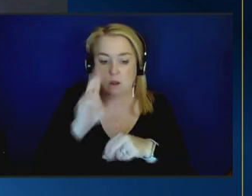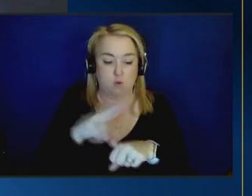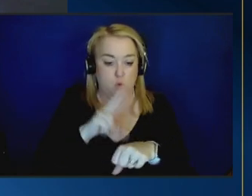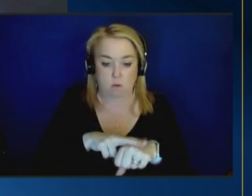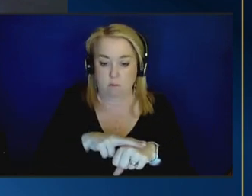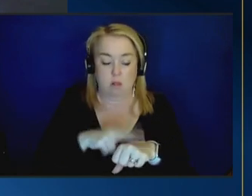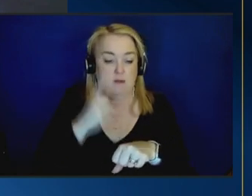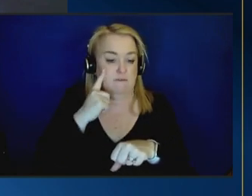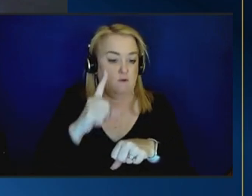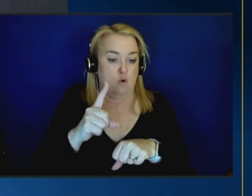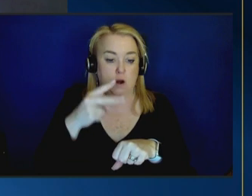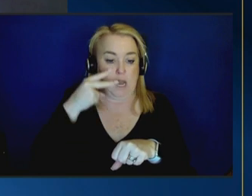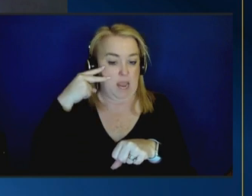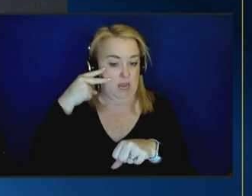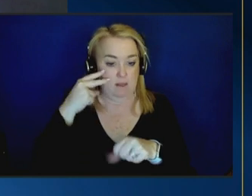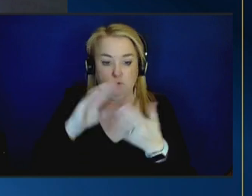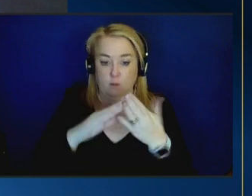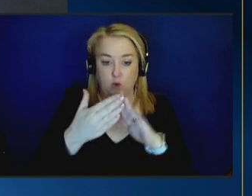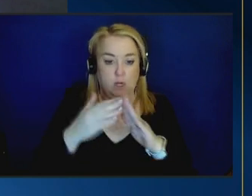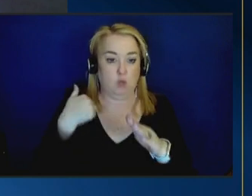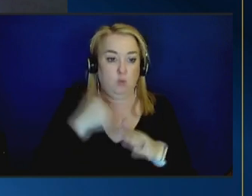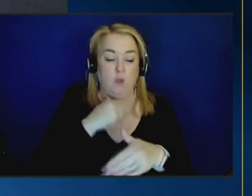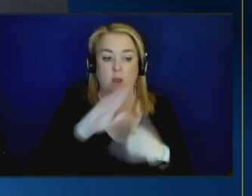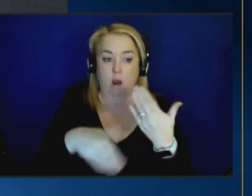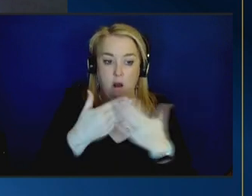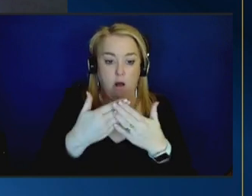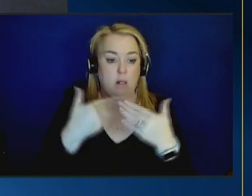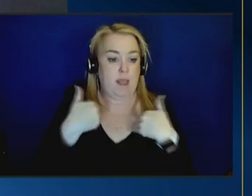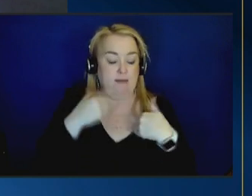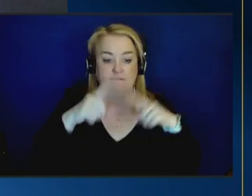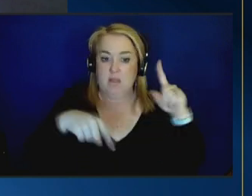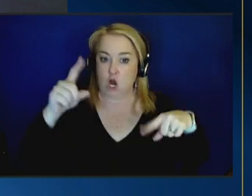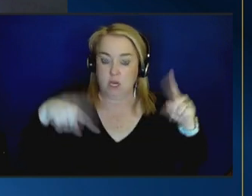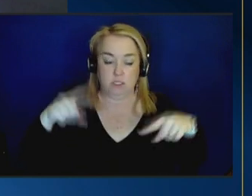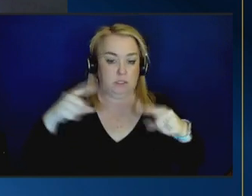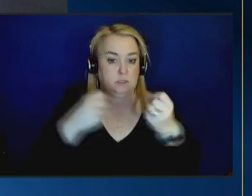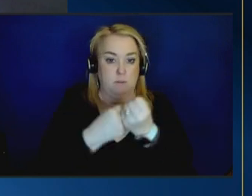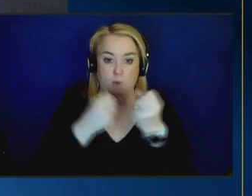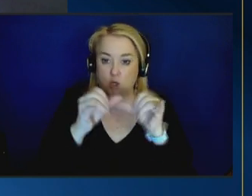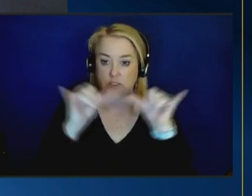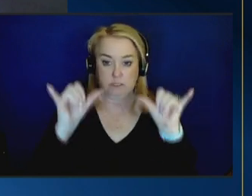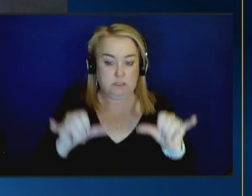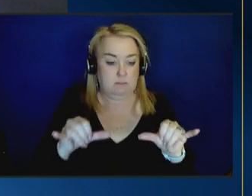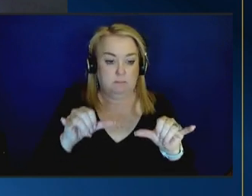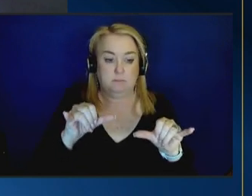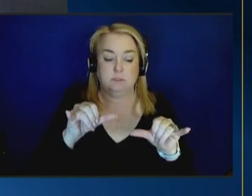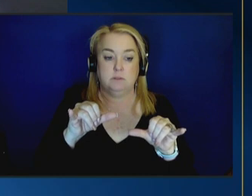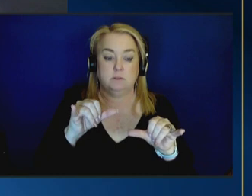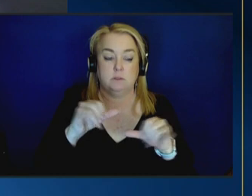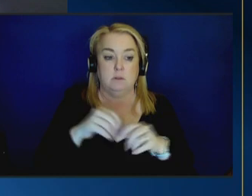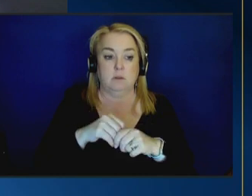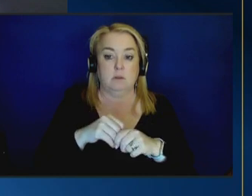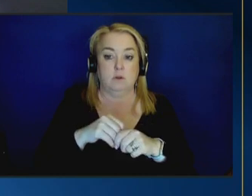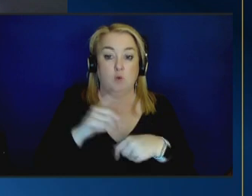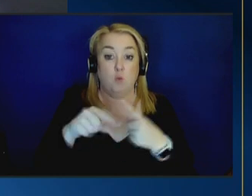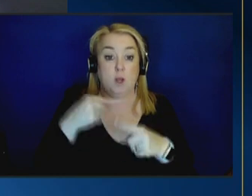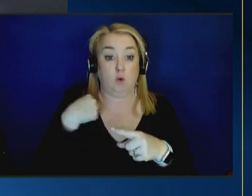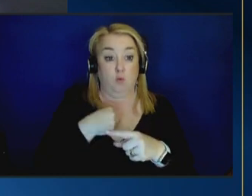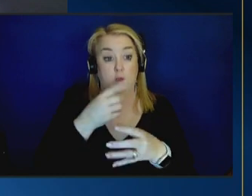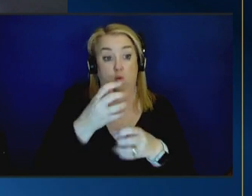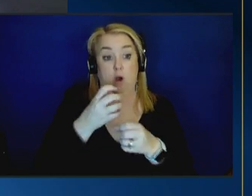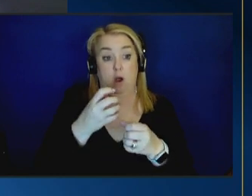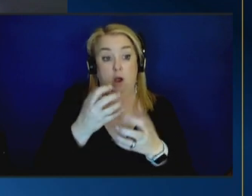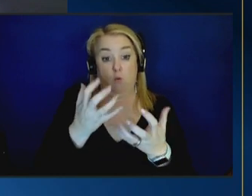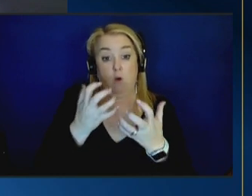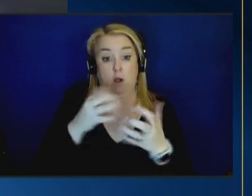often made up of various support systems and so when we want to access services for